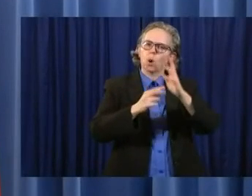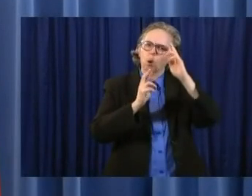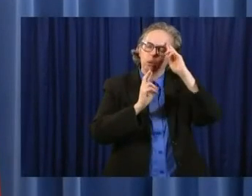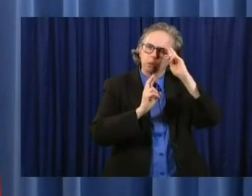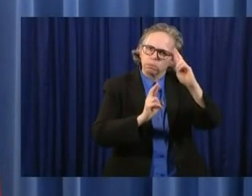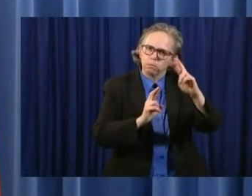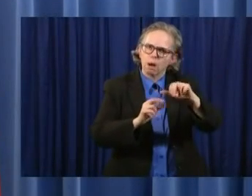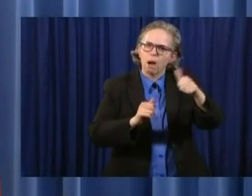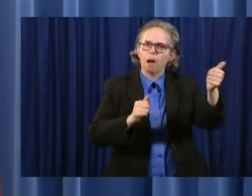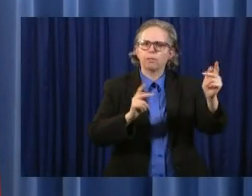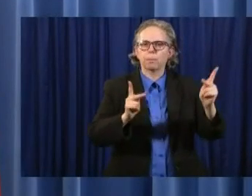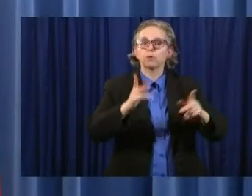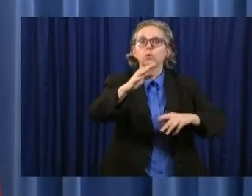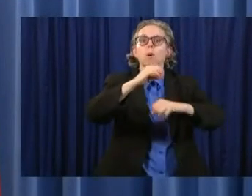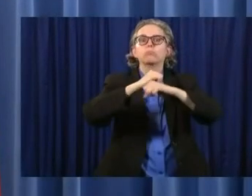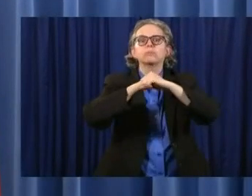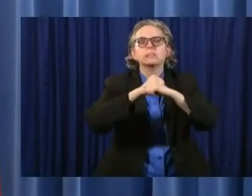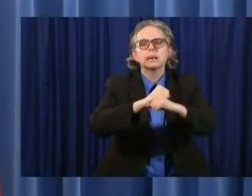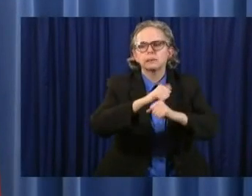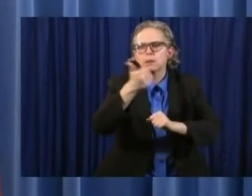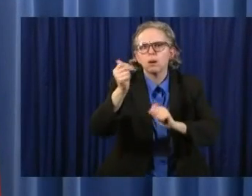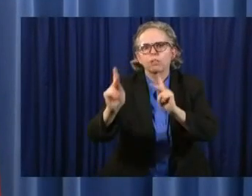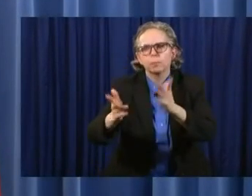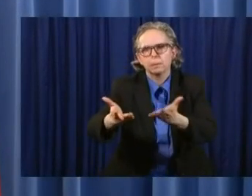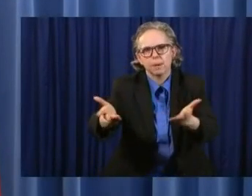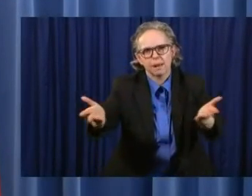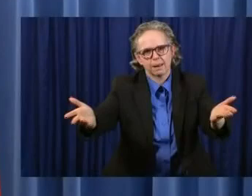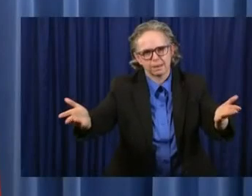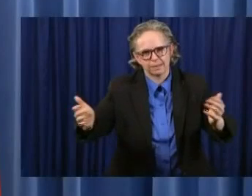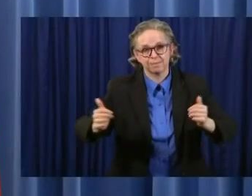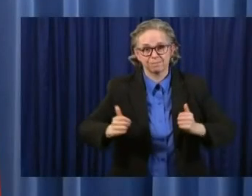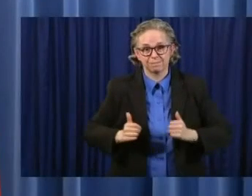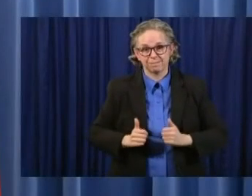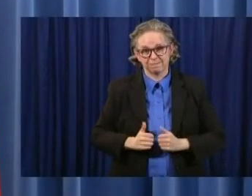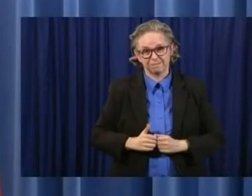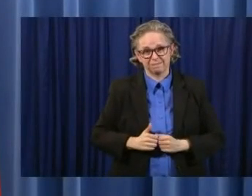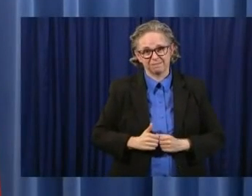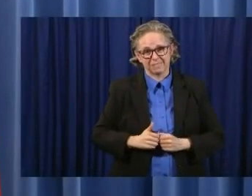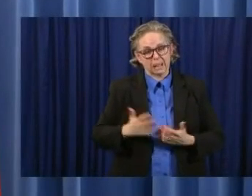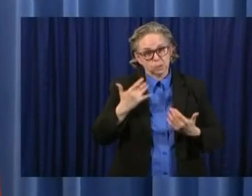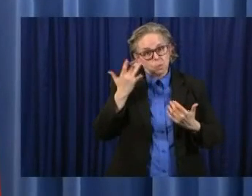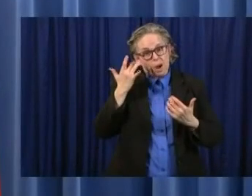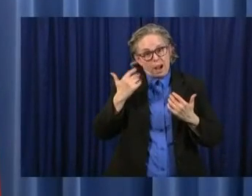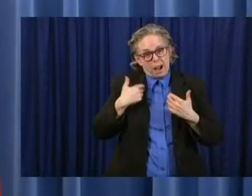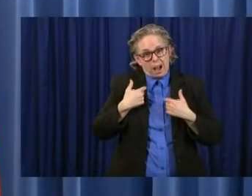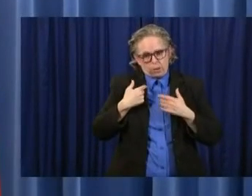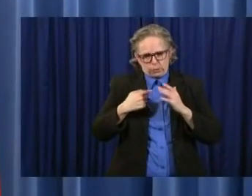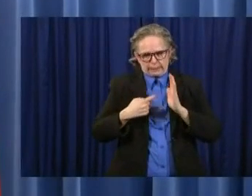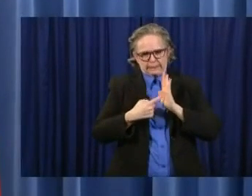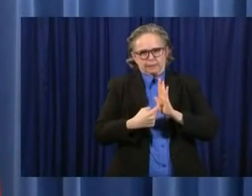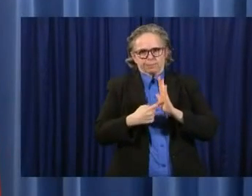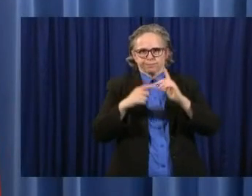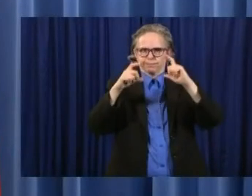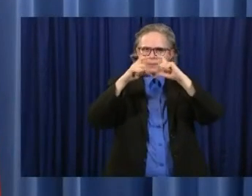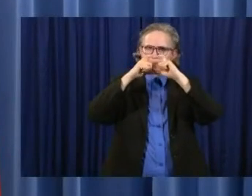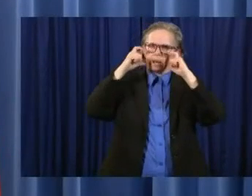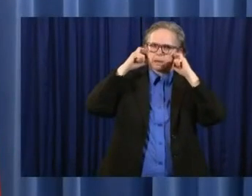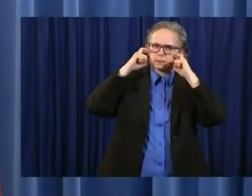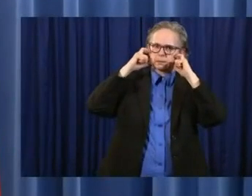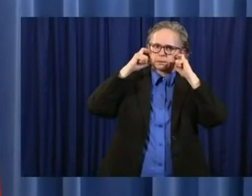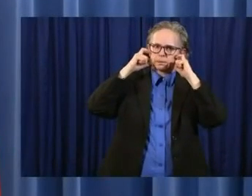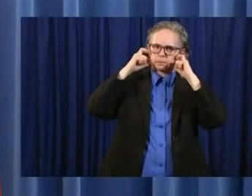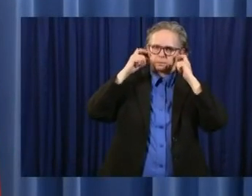And so that message, we're going to continue to do everything that we can to try to get across.